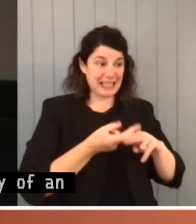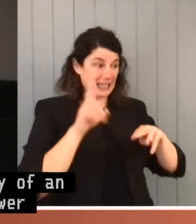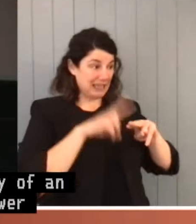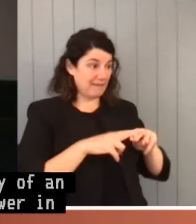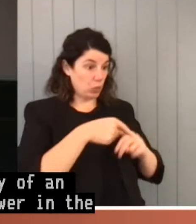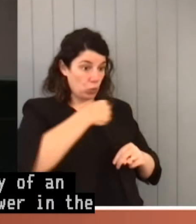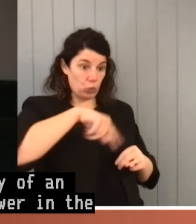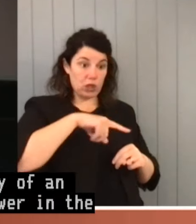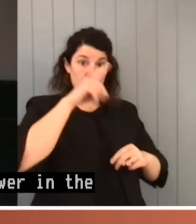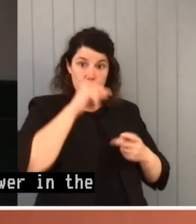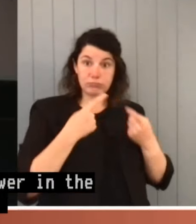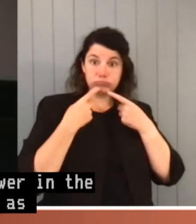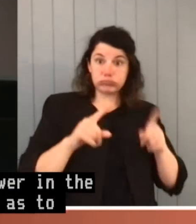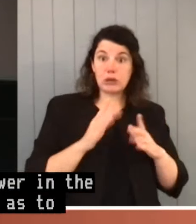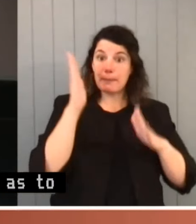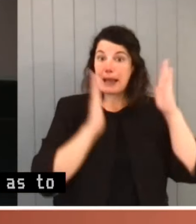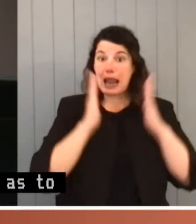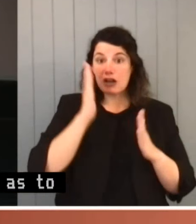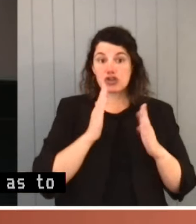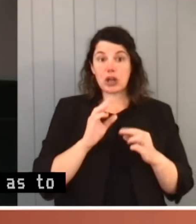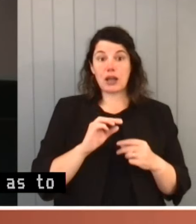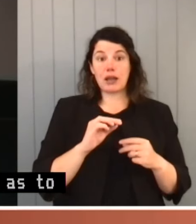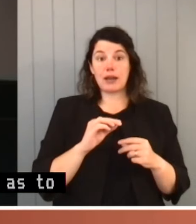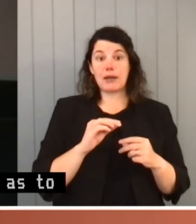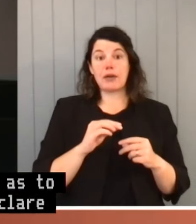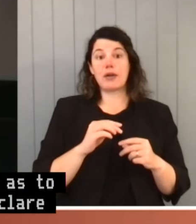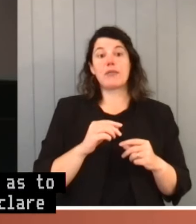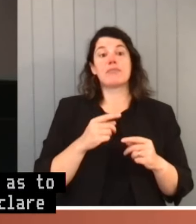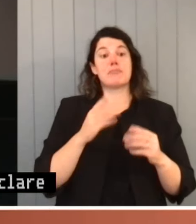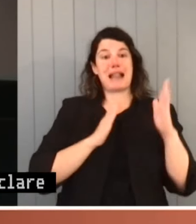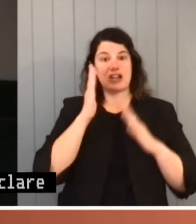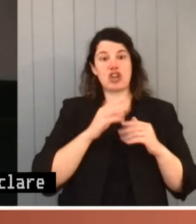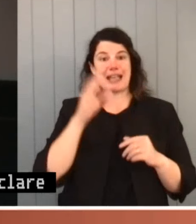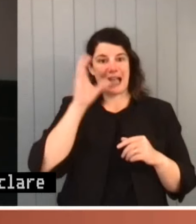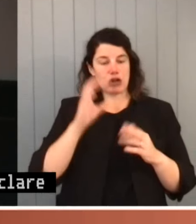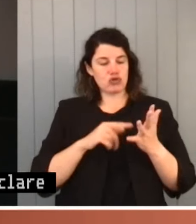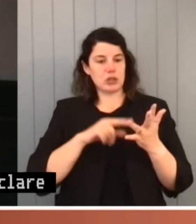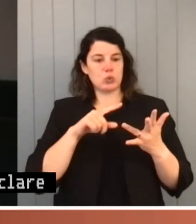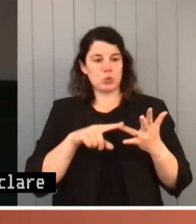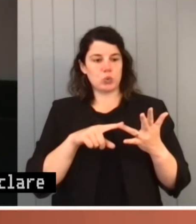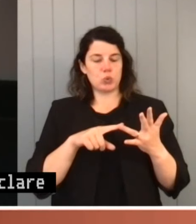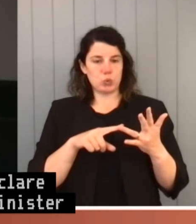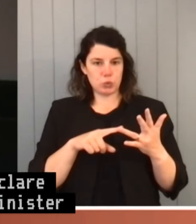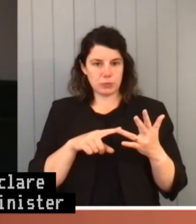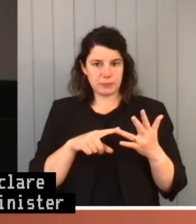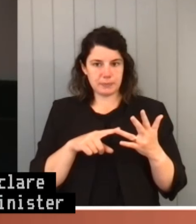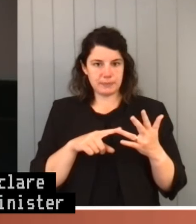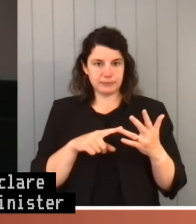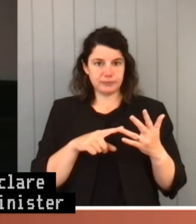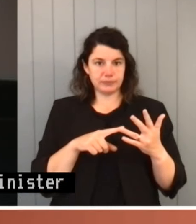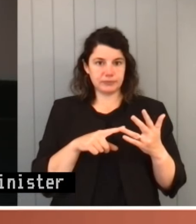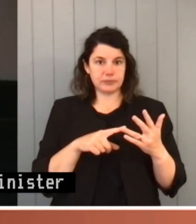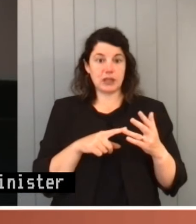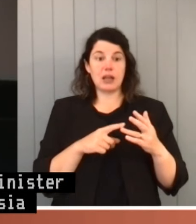declare Malaysia a third, or the minister had validly declared Malaysia a country to which asylum seekers